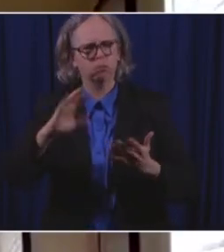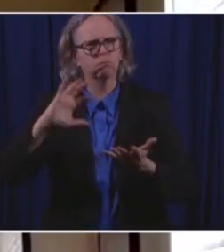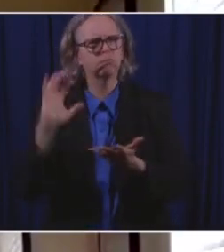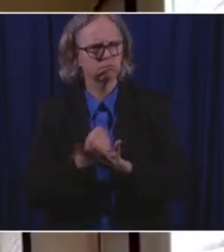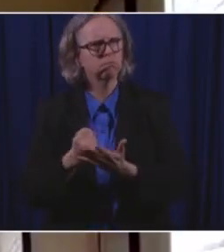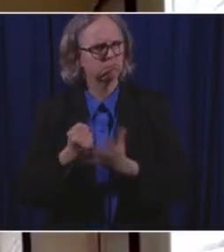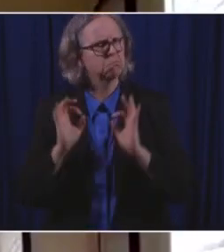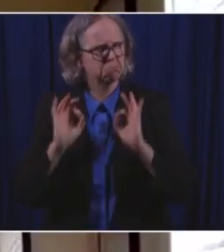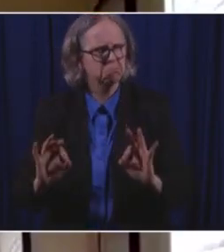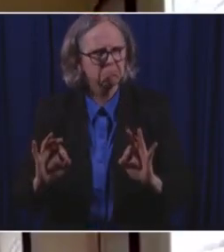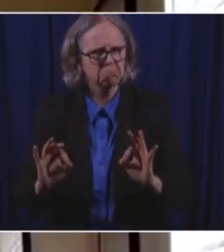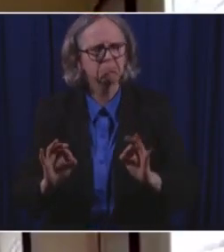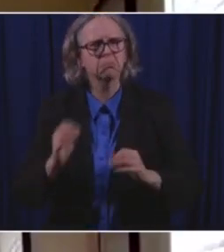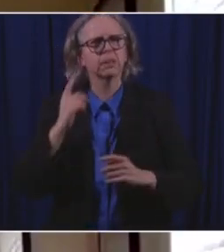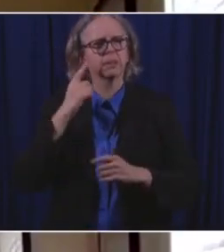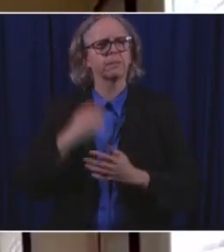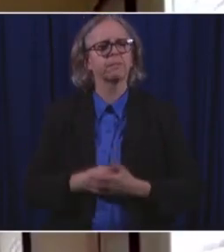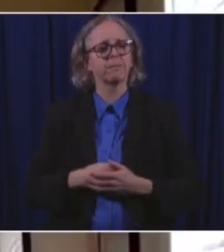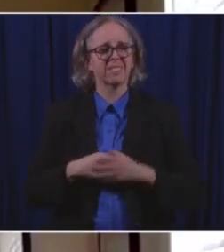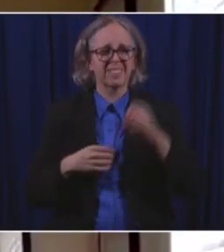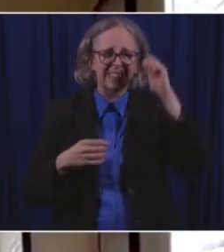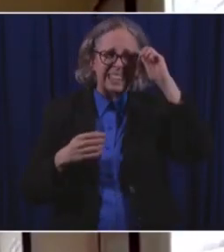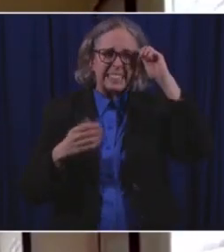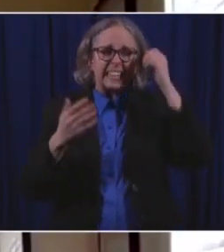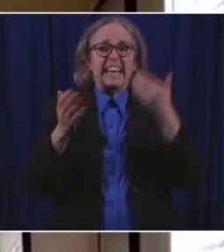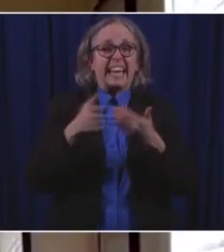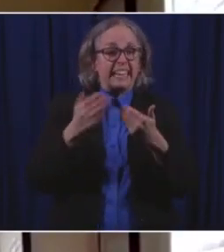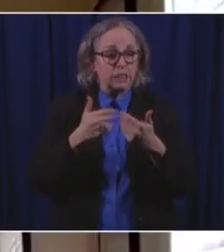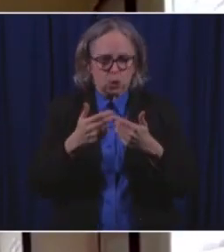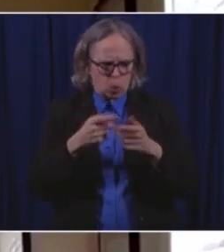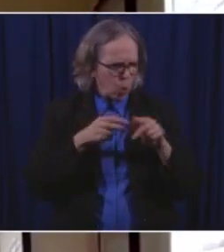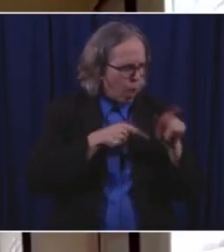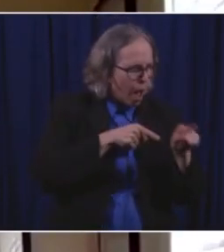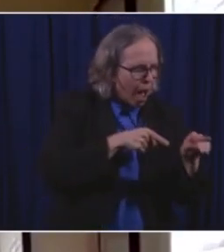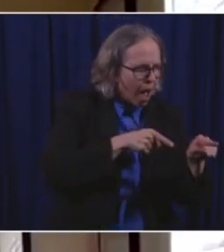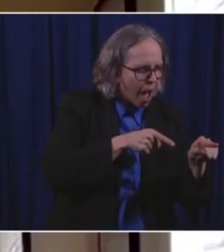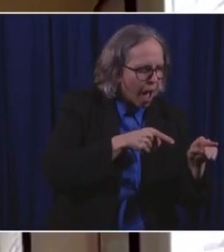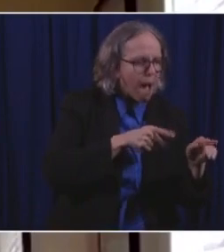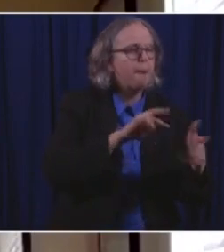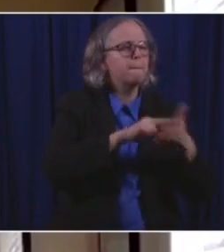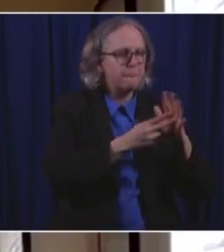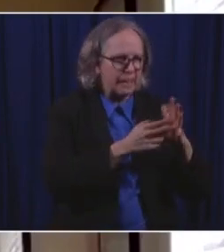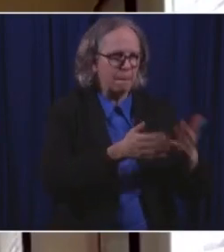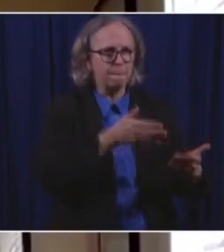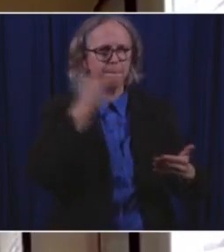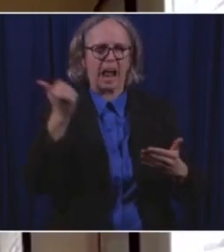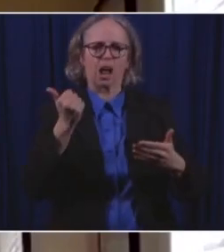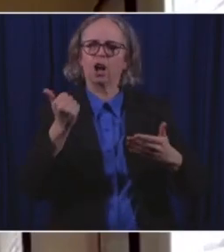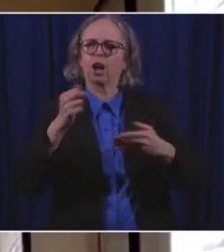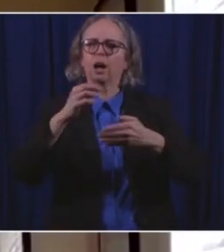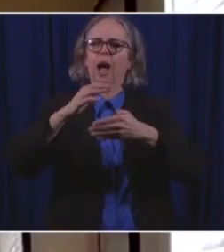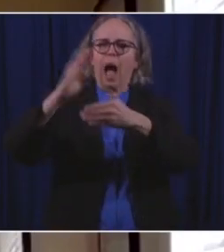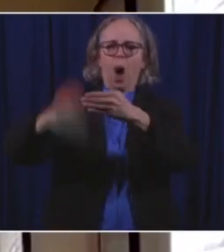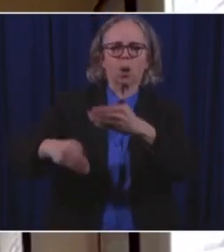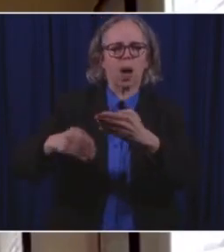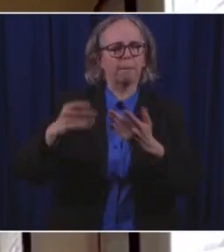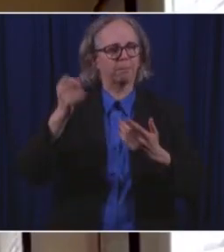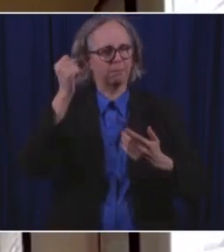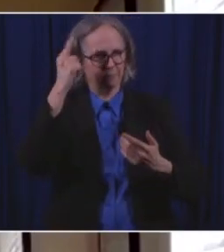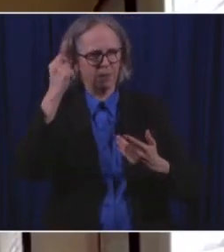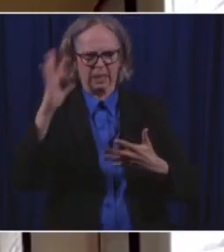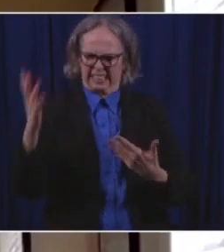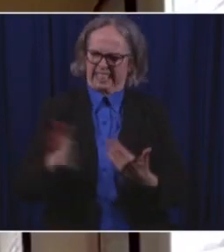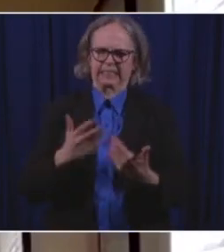easier to comply with, it's going to be a better outcome. More people are going to be able to stick with it.